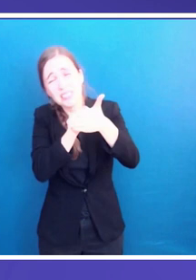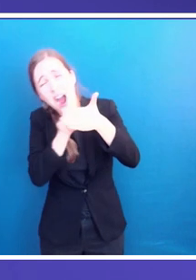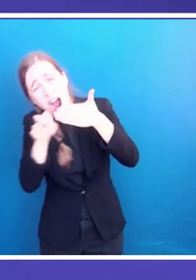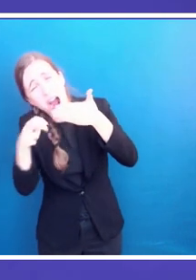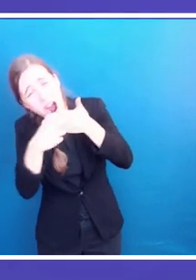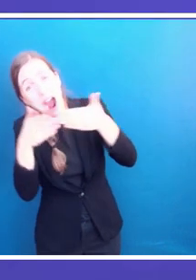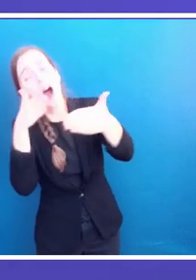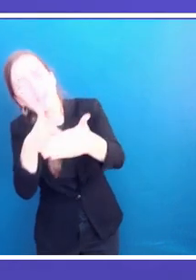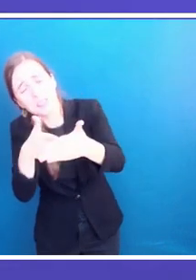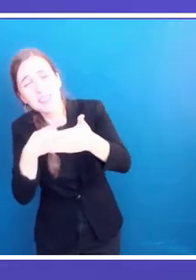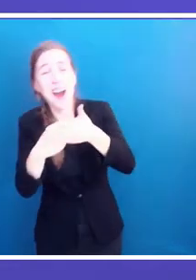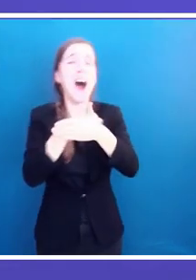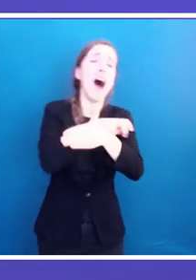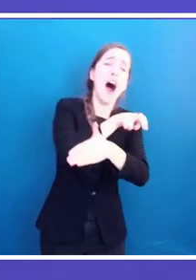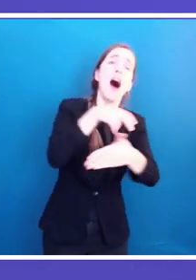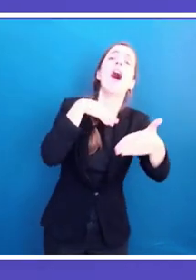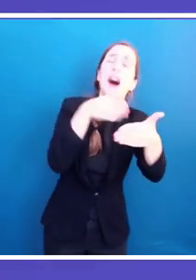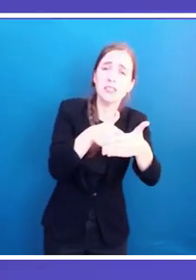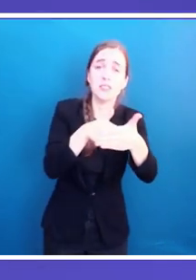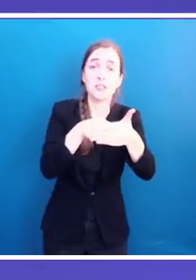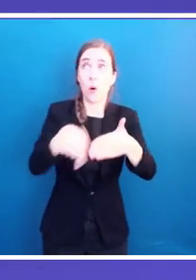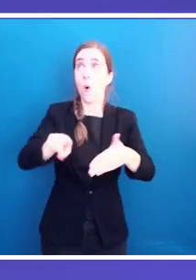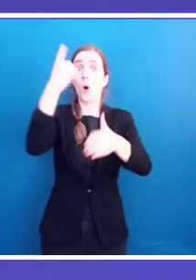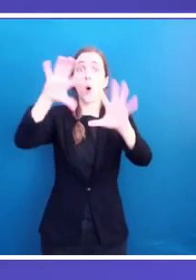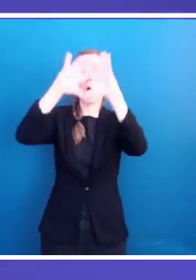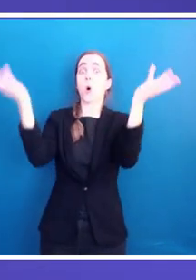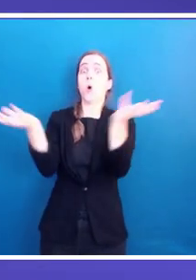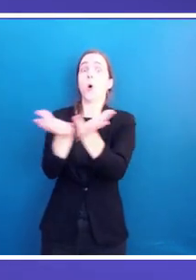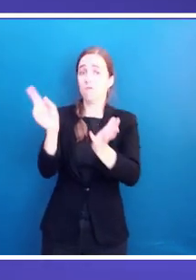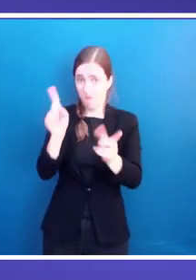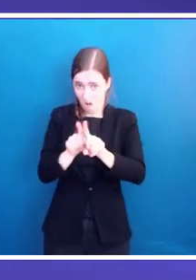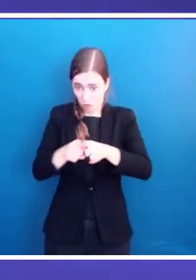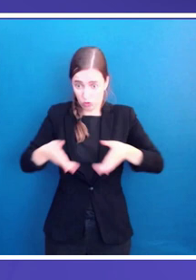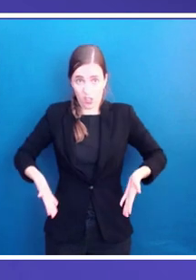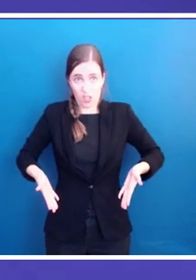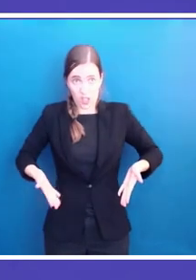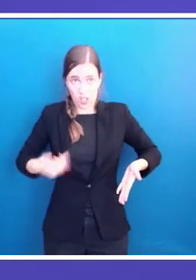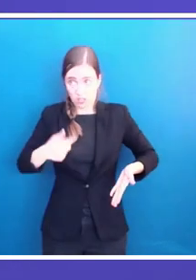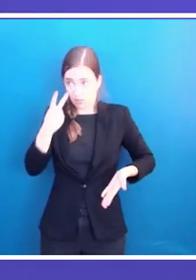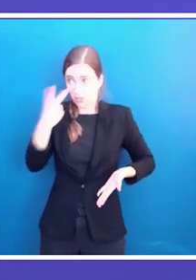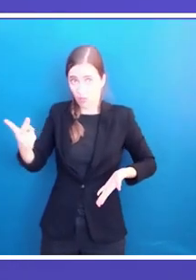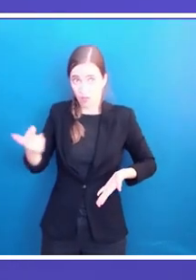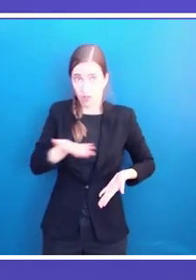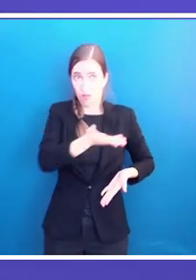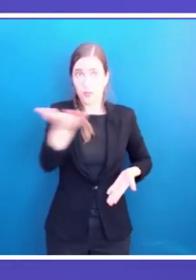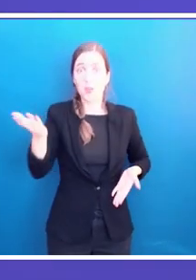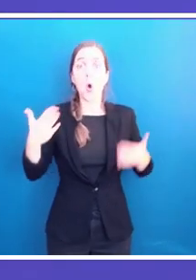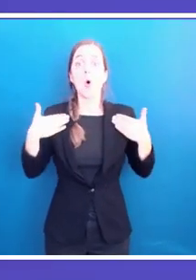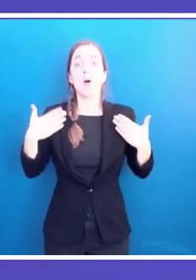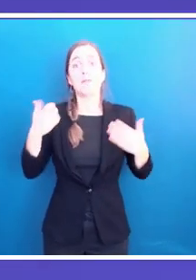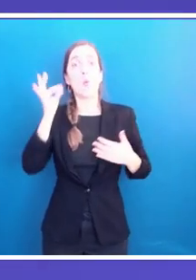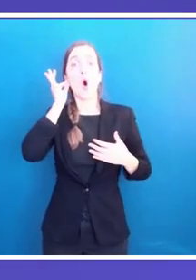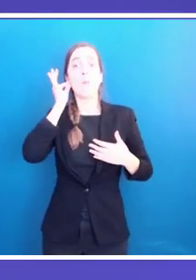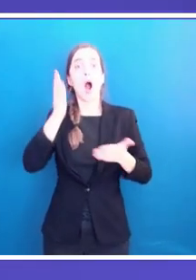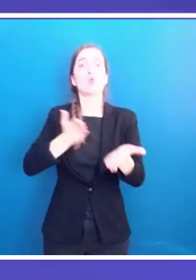we less expected it. Take, for instance, the case of Poland, where women still have to fight for their sexual and reproductive rights, while